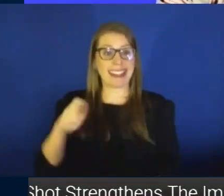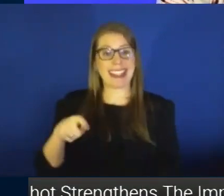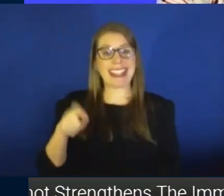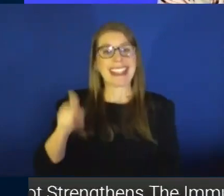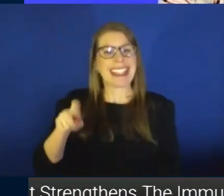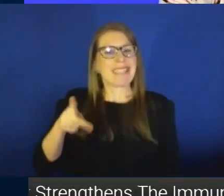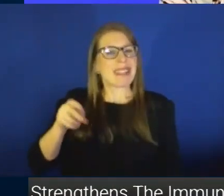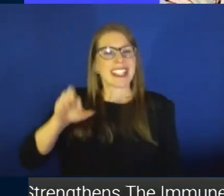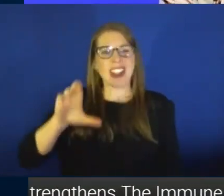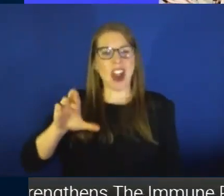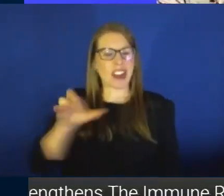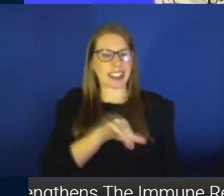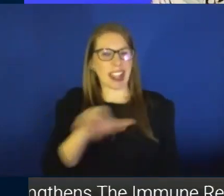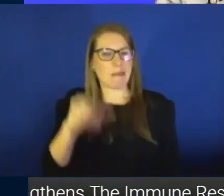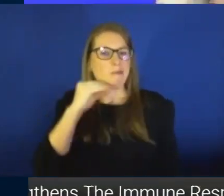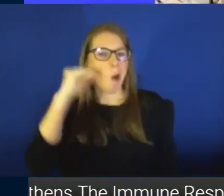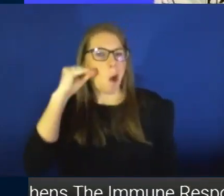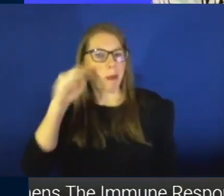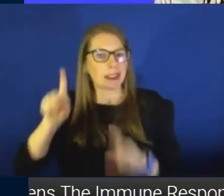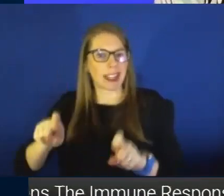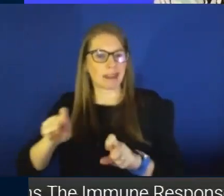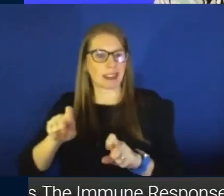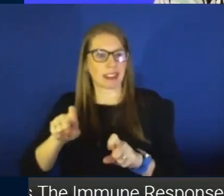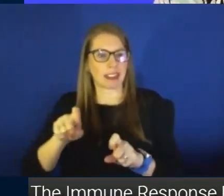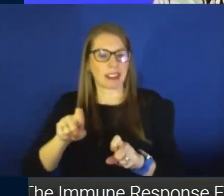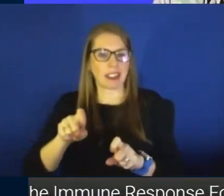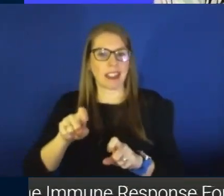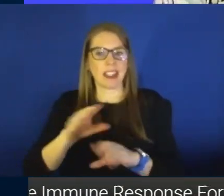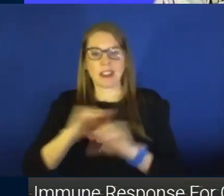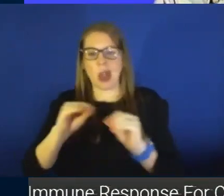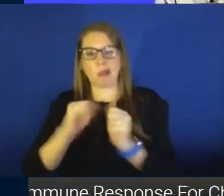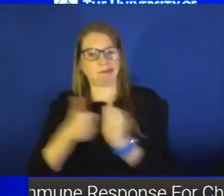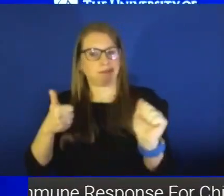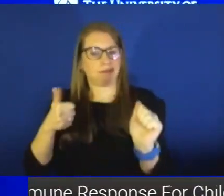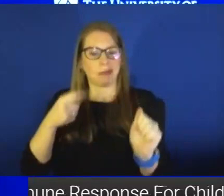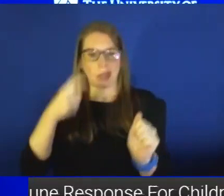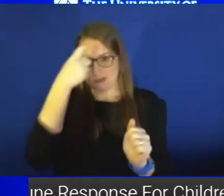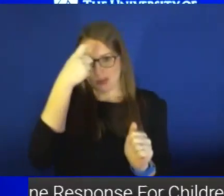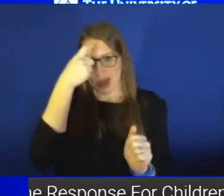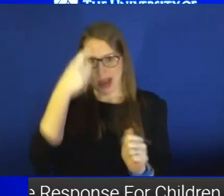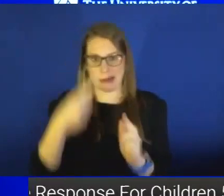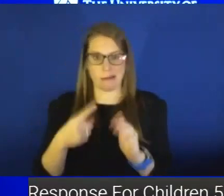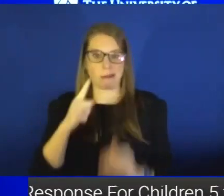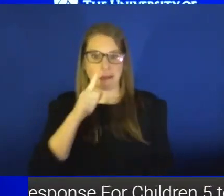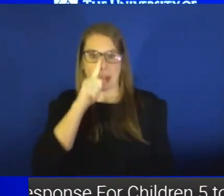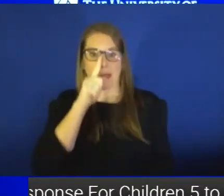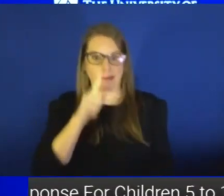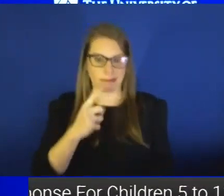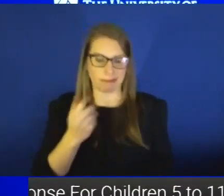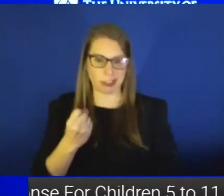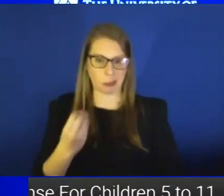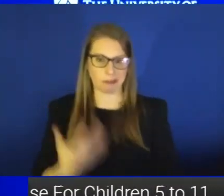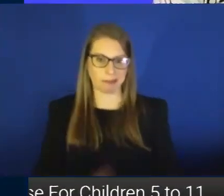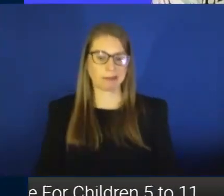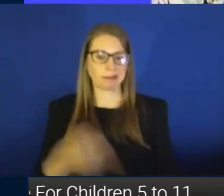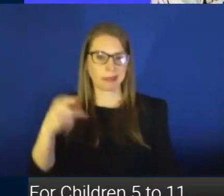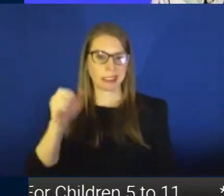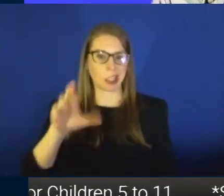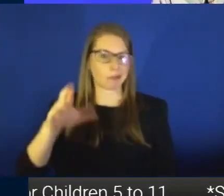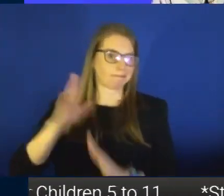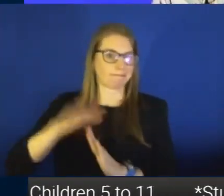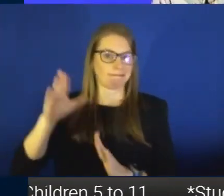no escaping the brain poke, right? They still believe that the PCR continues to be the gold standard. You're exactly right. All right.